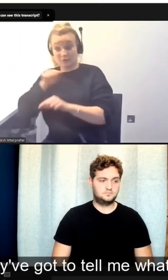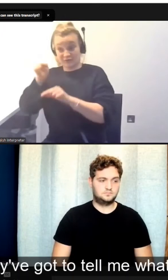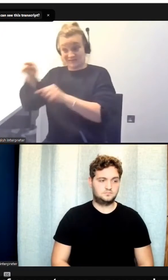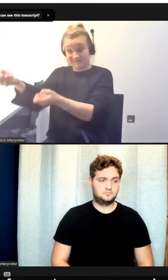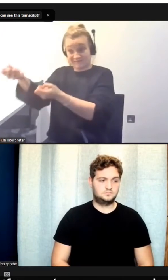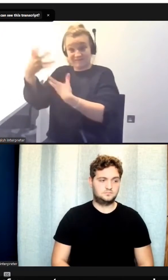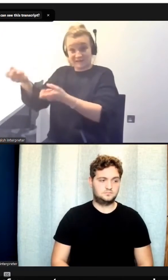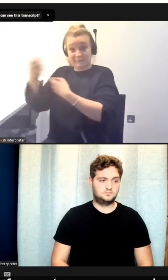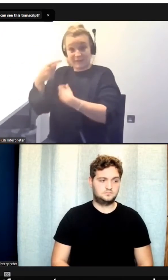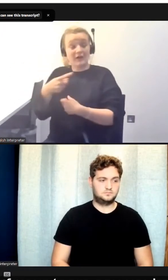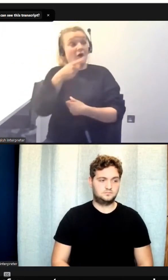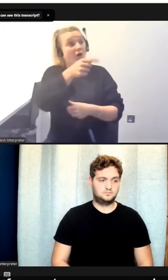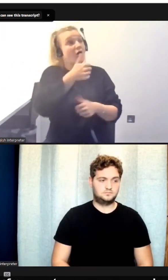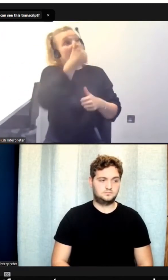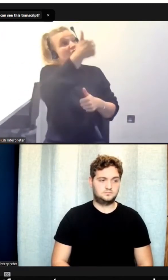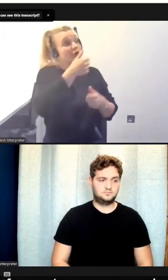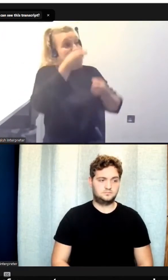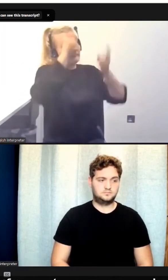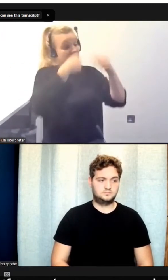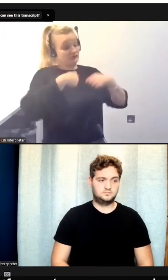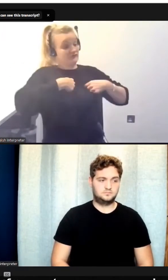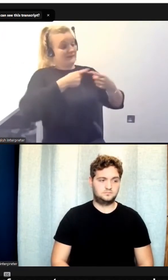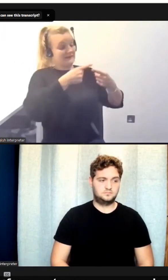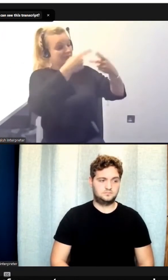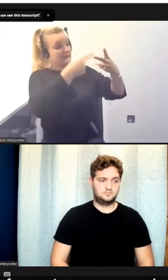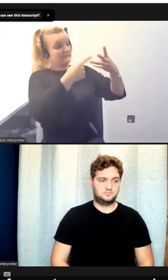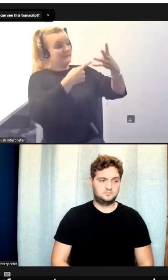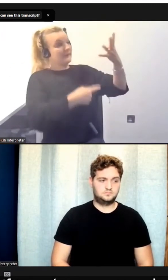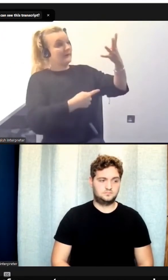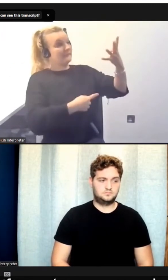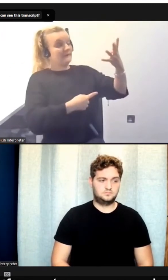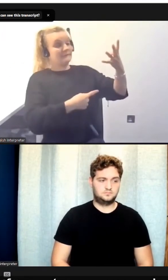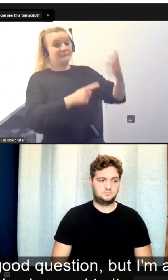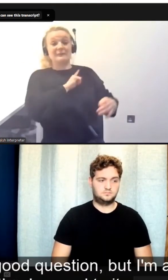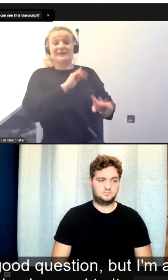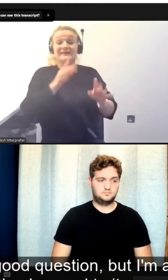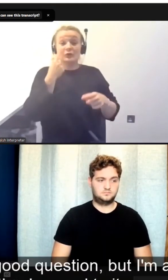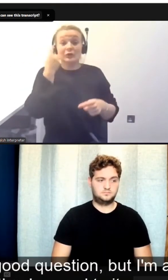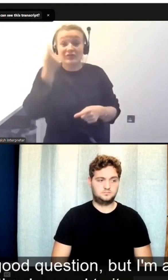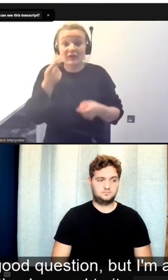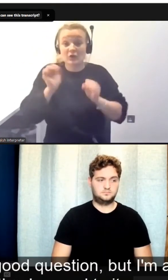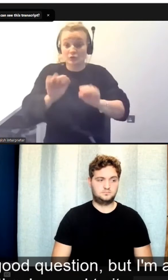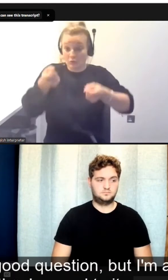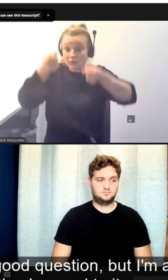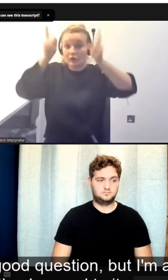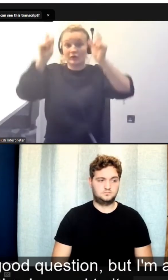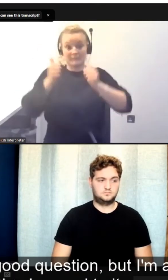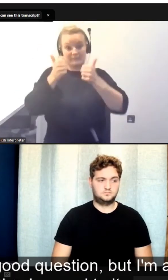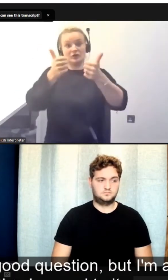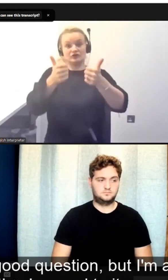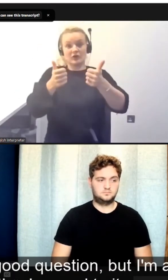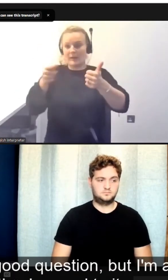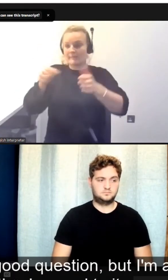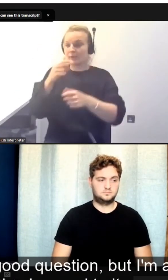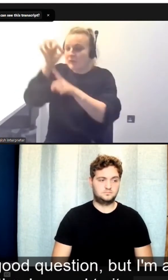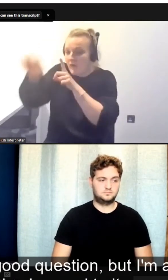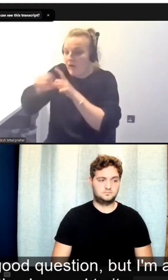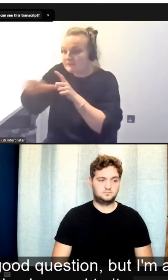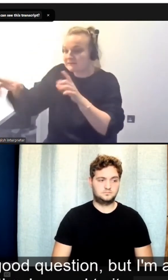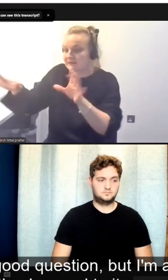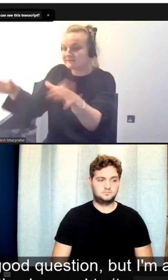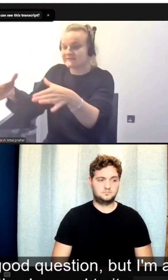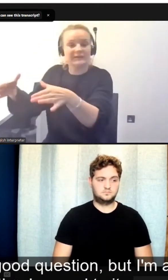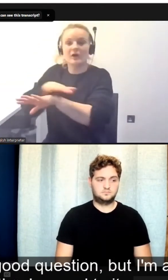Because you can't be a good manager if all of your teams say you're not. Well, I mean, you know, that's quite a good question, but